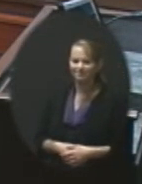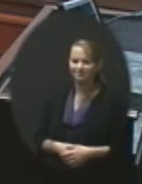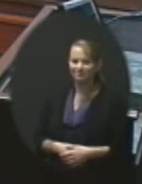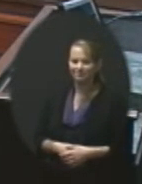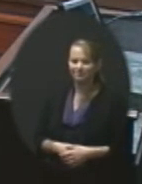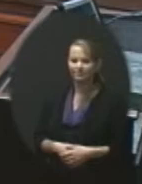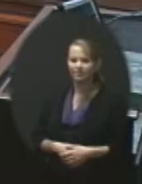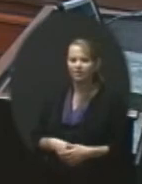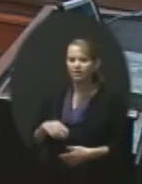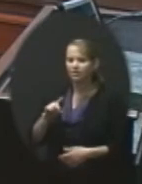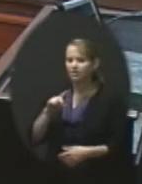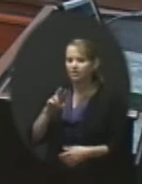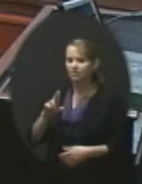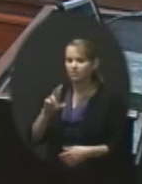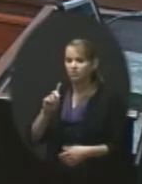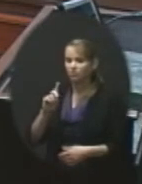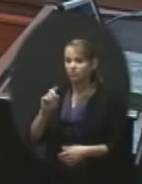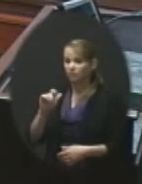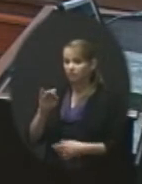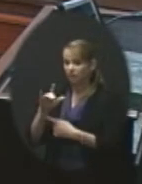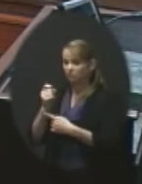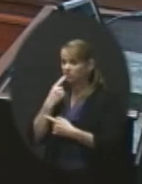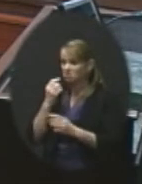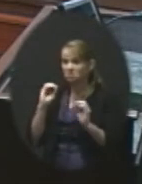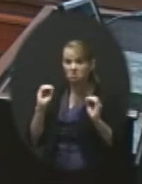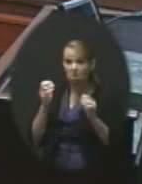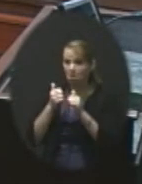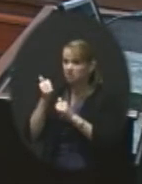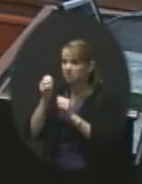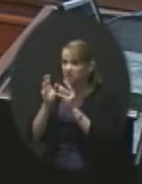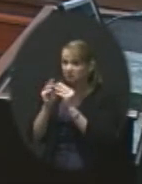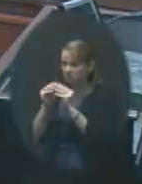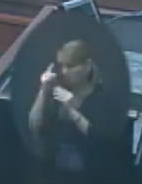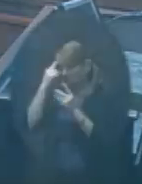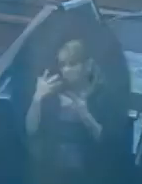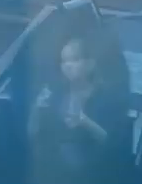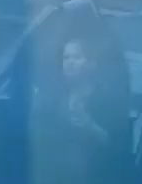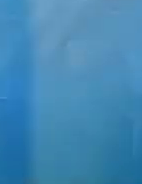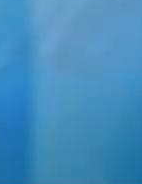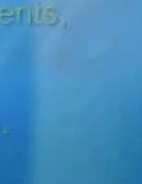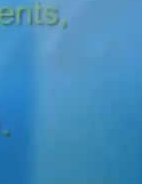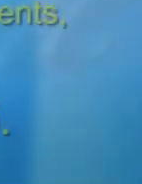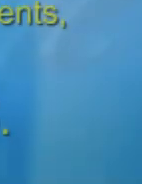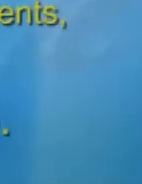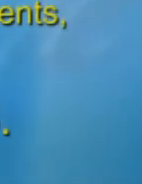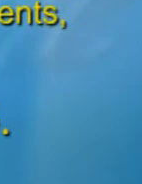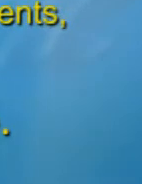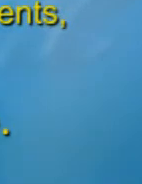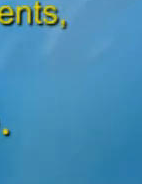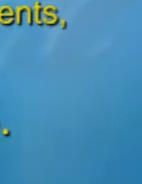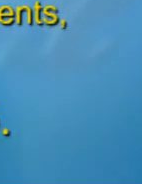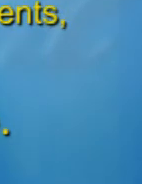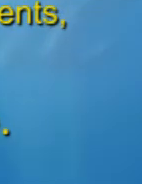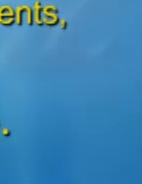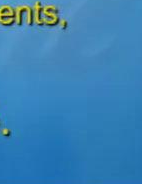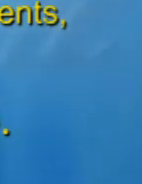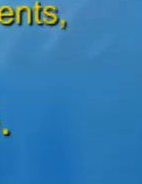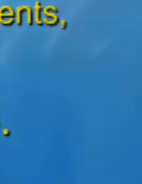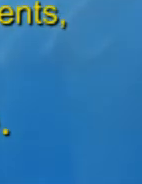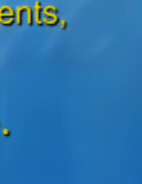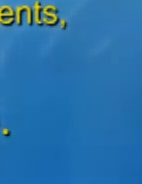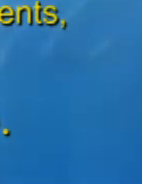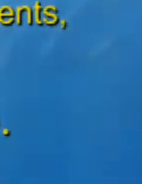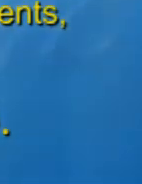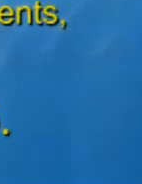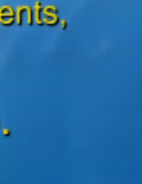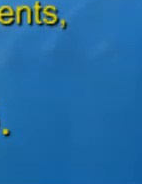No executive sessions, and I believe we are adjourned. Oh, okay. I I you'll never minute.